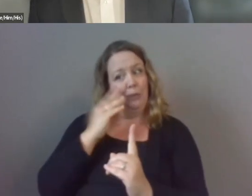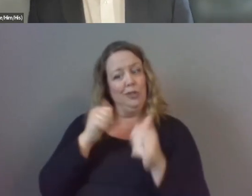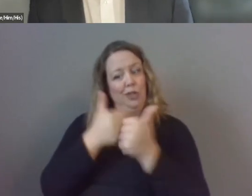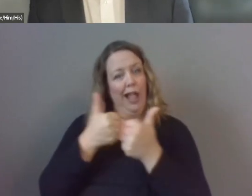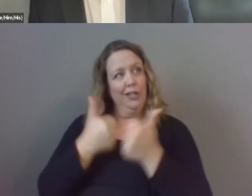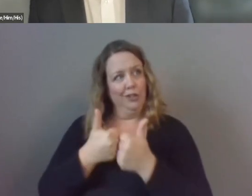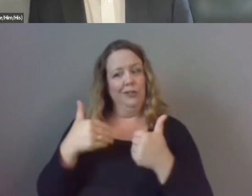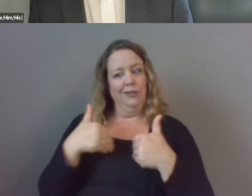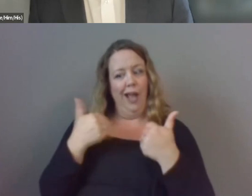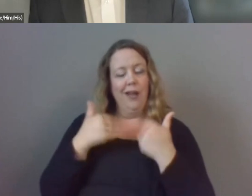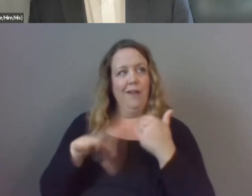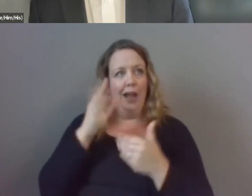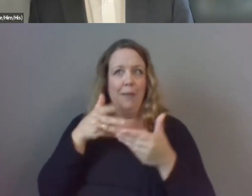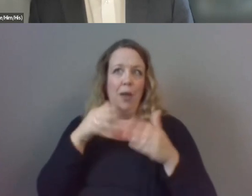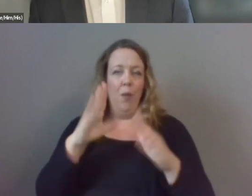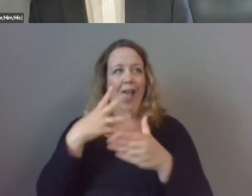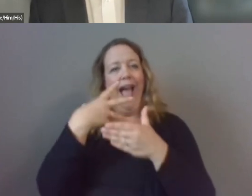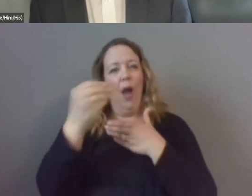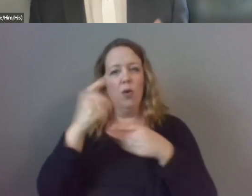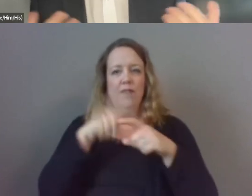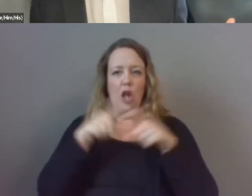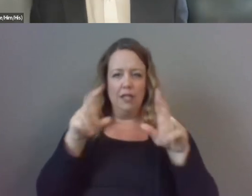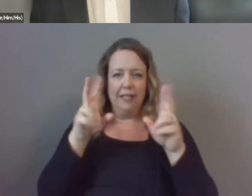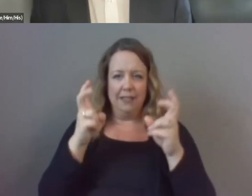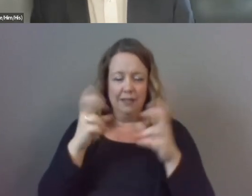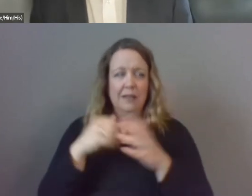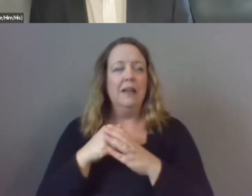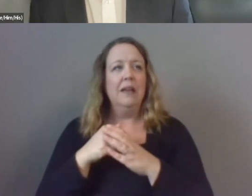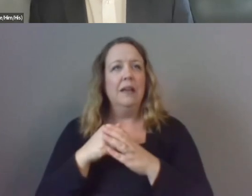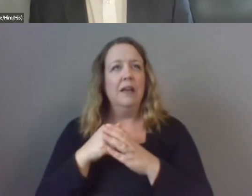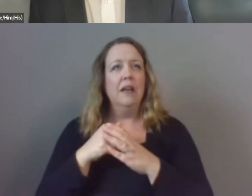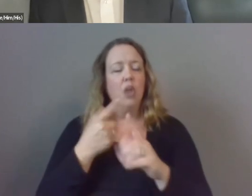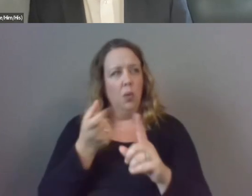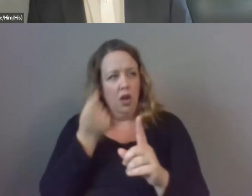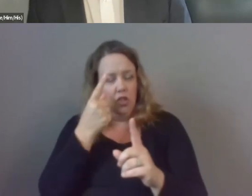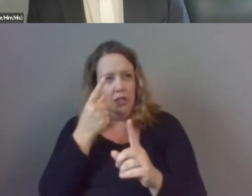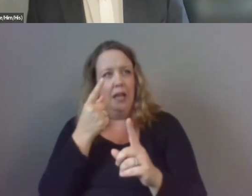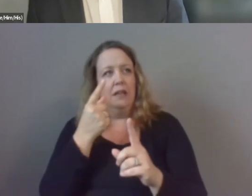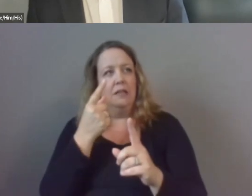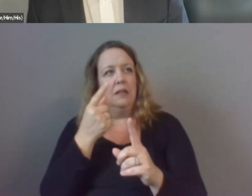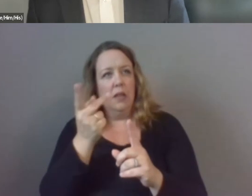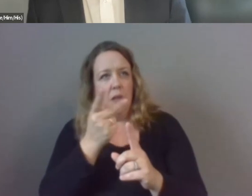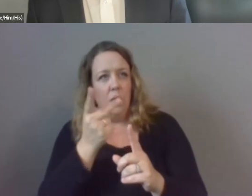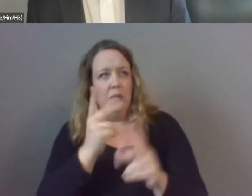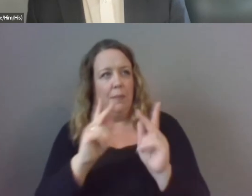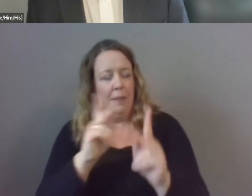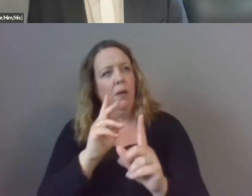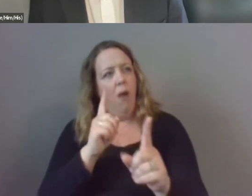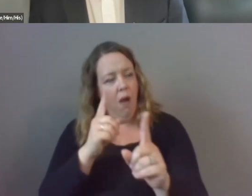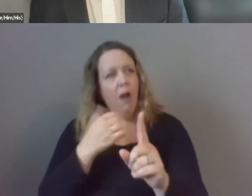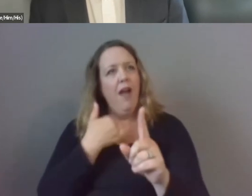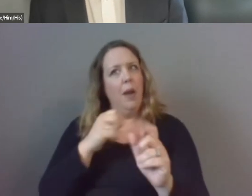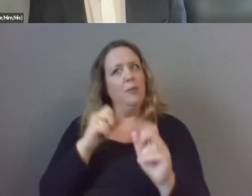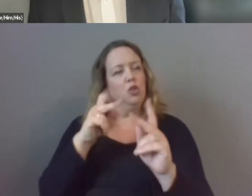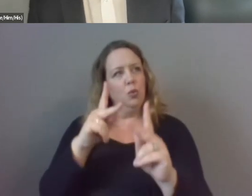adolescent finding his way out of the closet um so understanding them as people uh having the opportunity to probe it